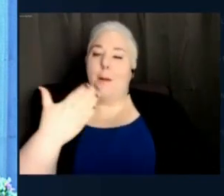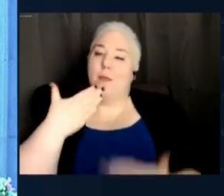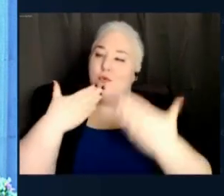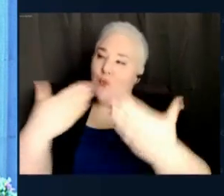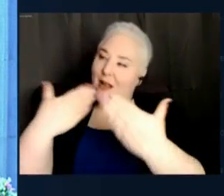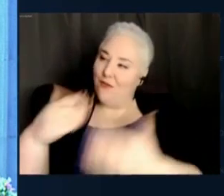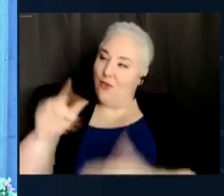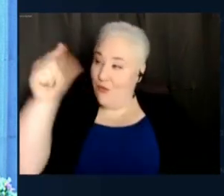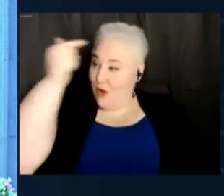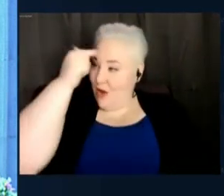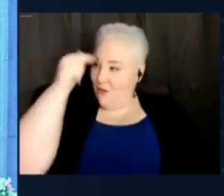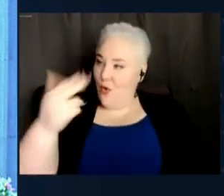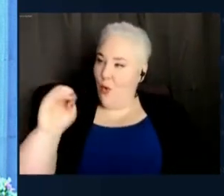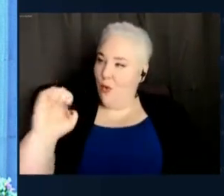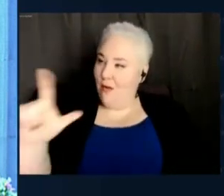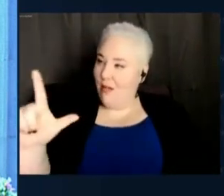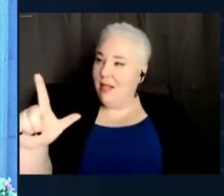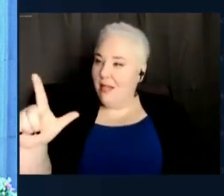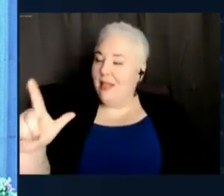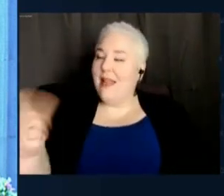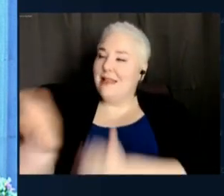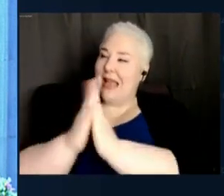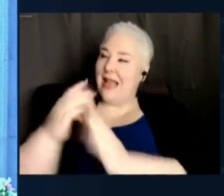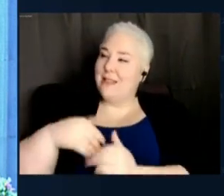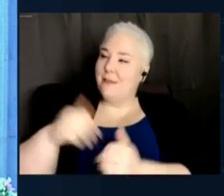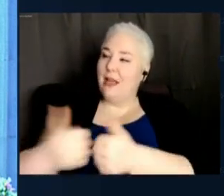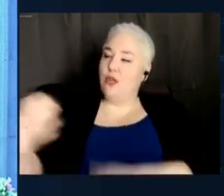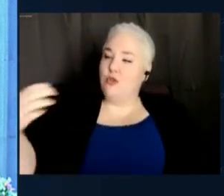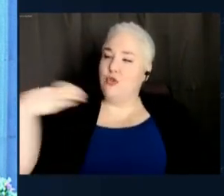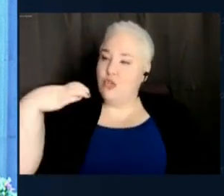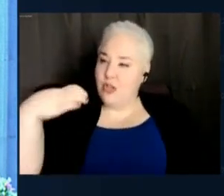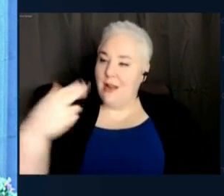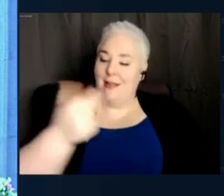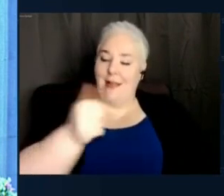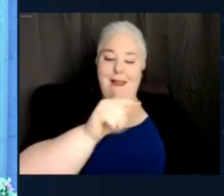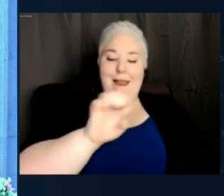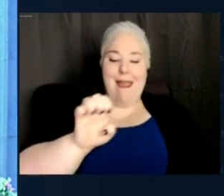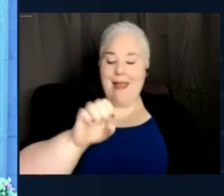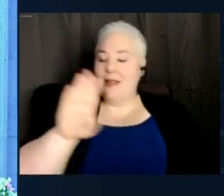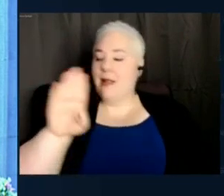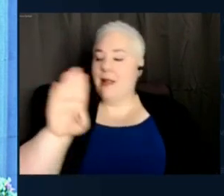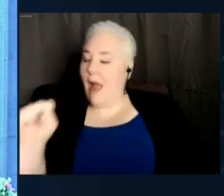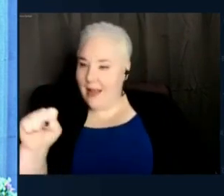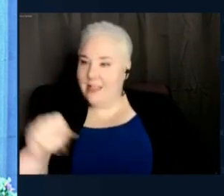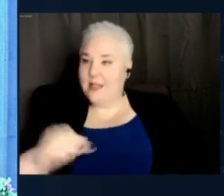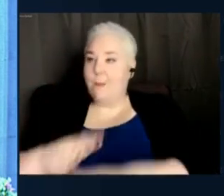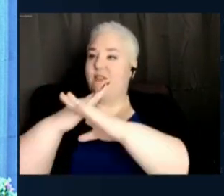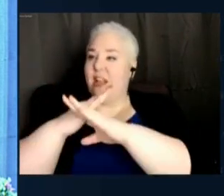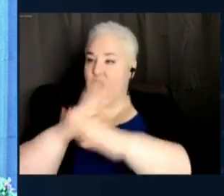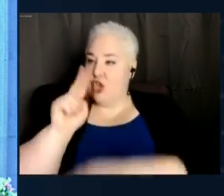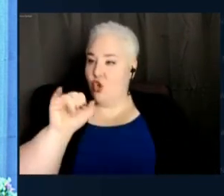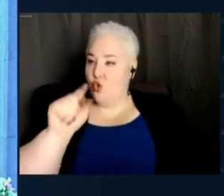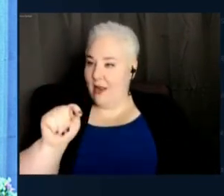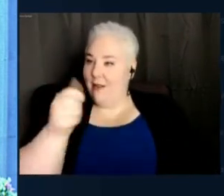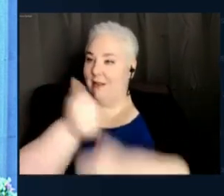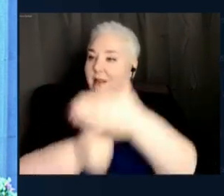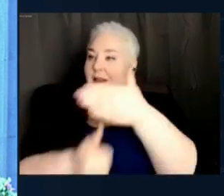has asked me to chair the newly established hate and bias prevention unit within the state's Division of Human Rights.